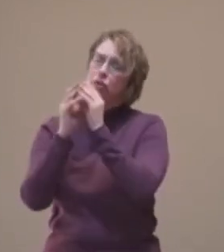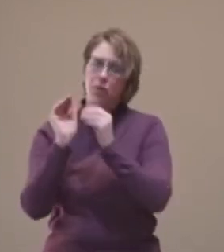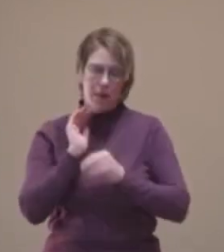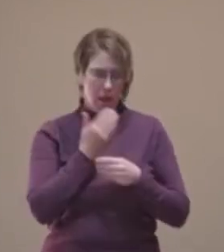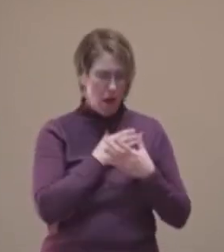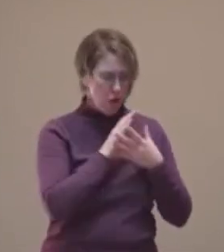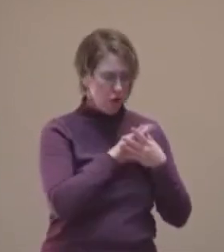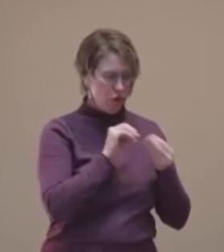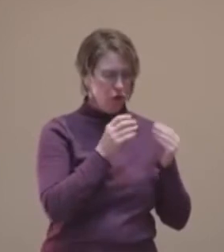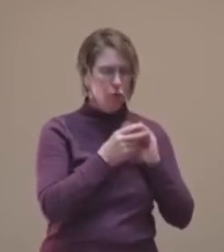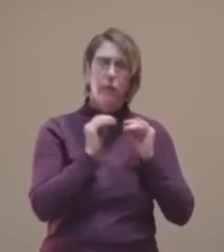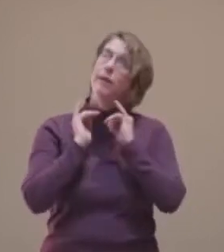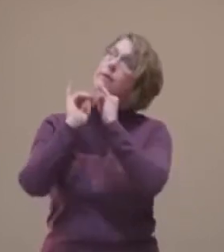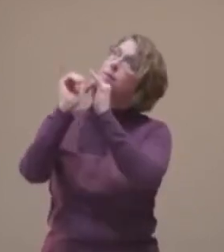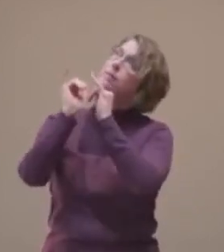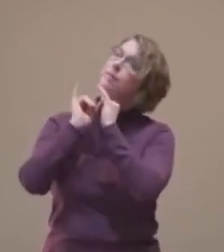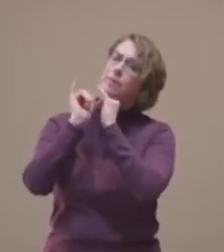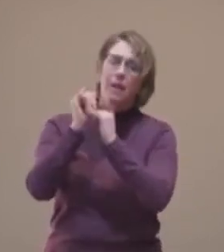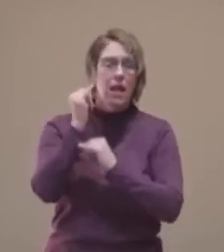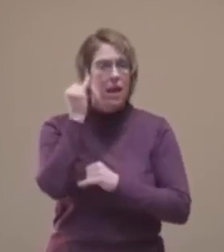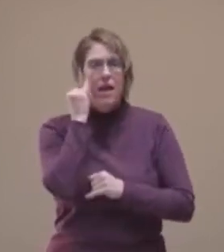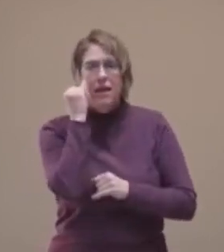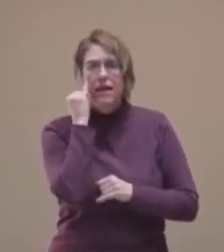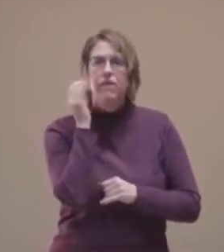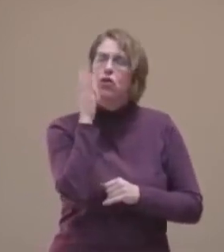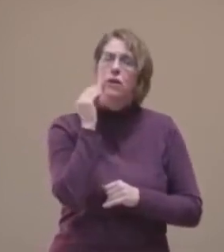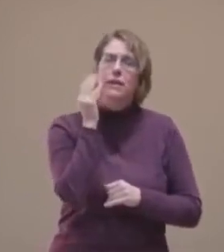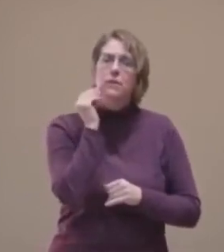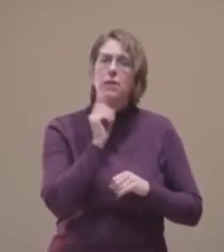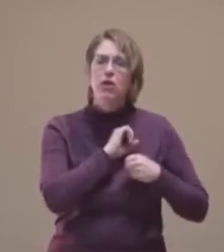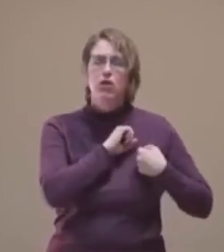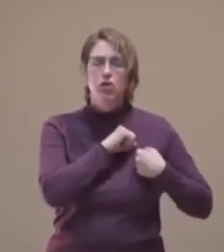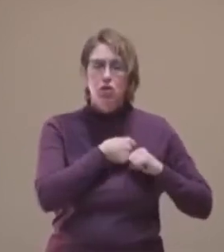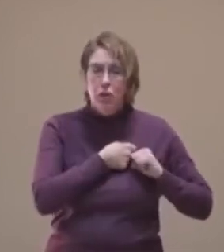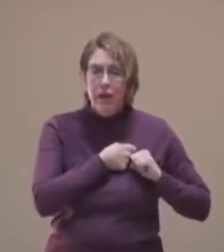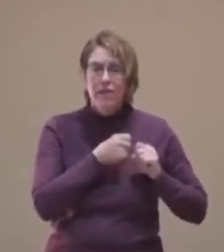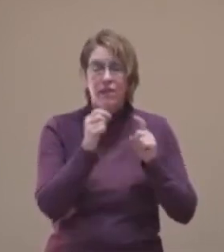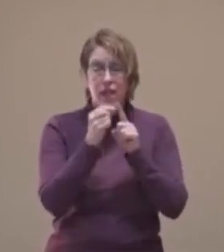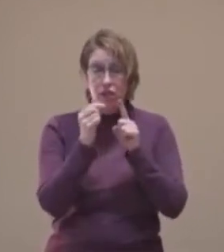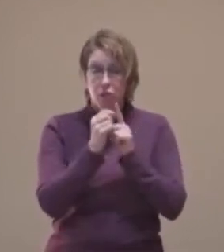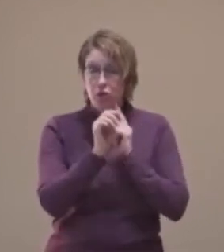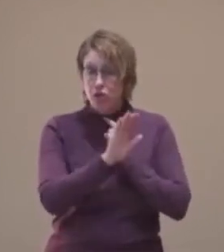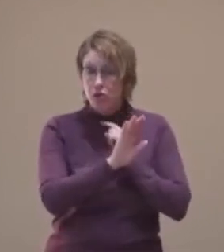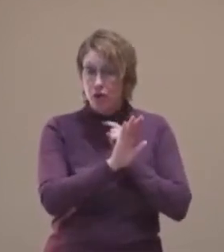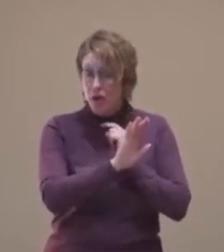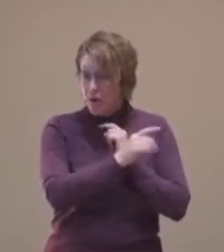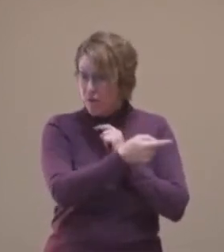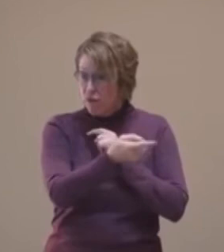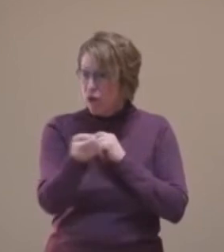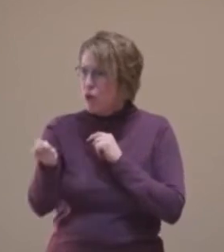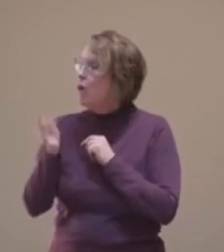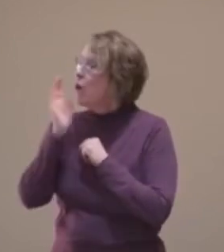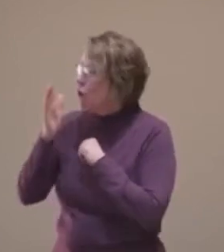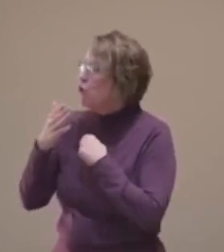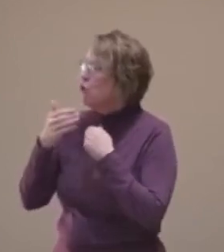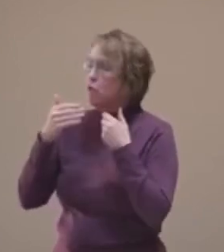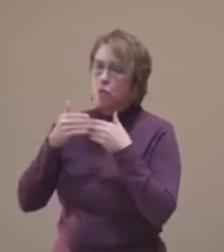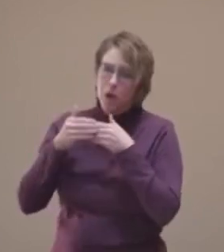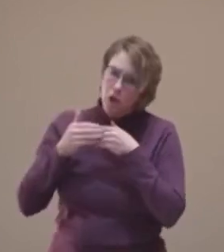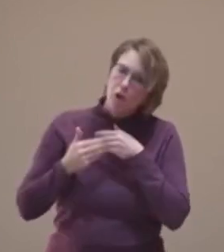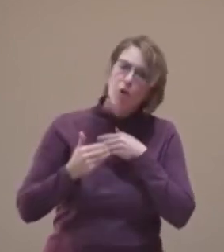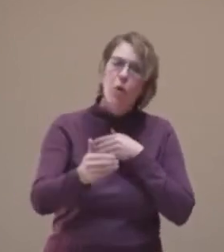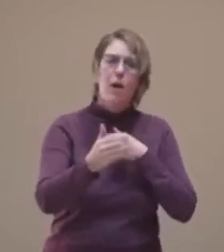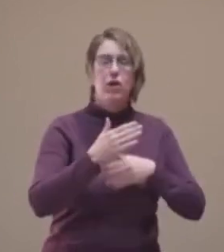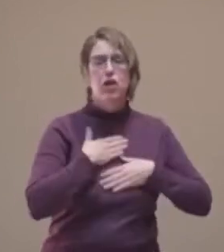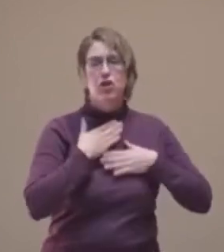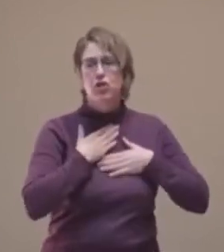So if there is grief in your life right now, know that these words are for you. You shall go out in joy and be led